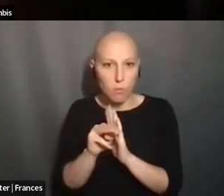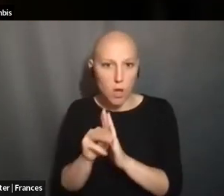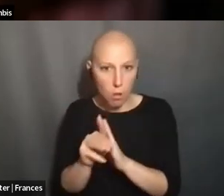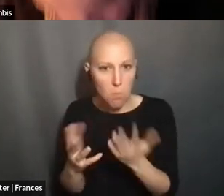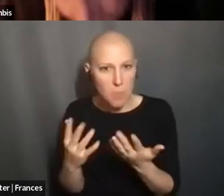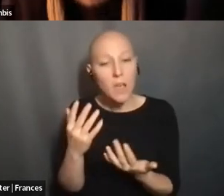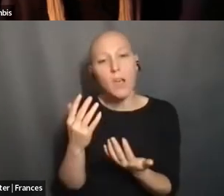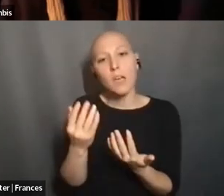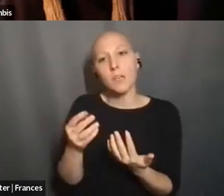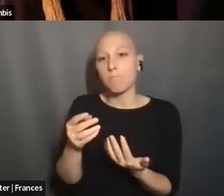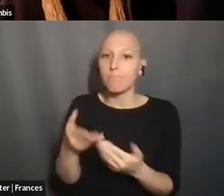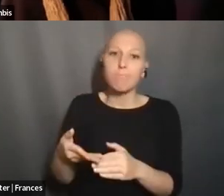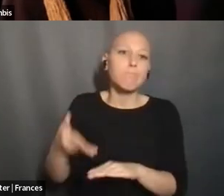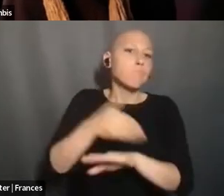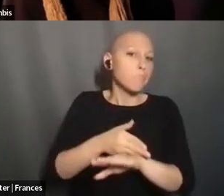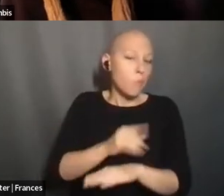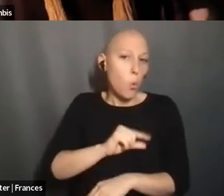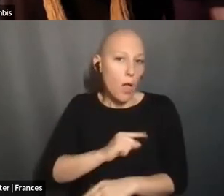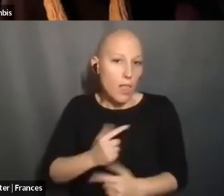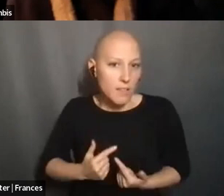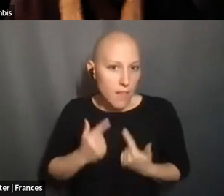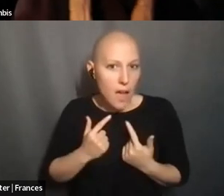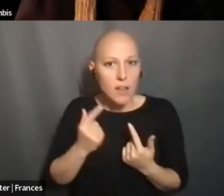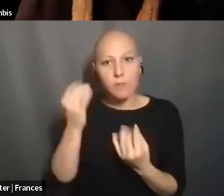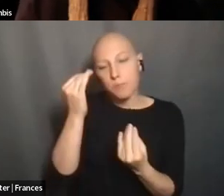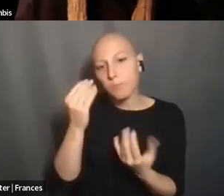SO I'M GOING TO MAYBE ASK YOU TO SPEAK FIRST.